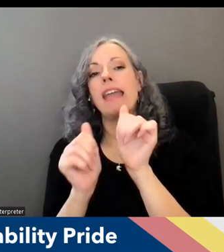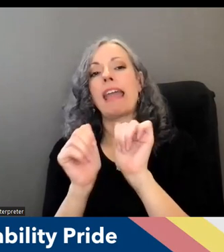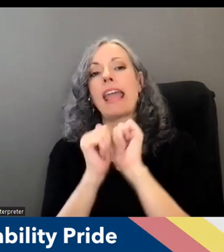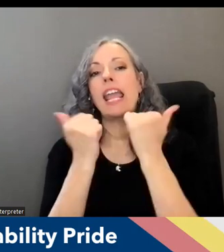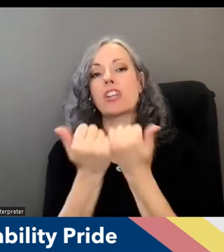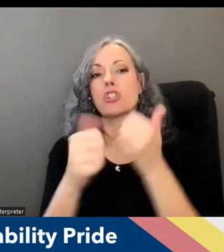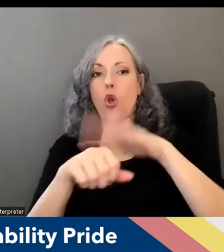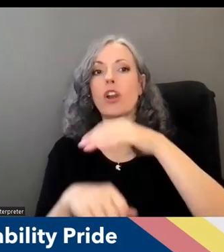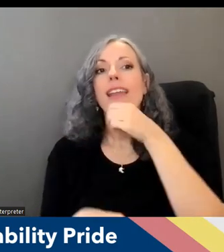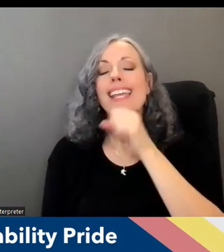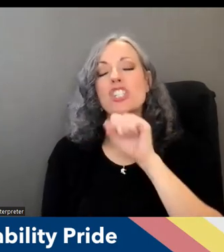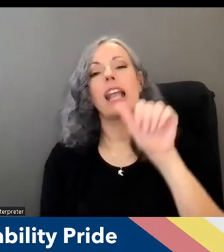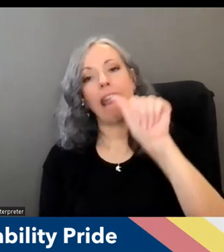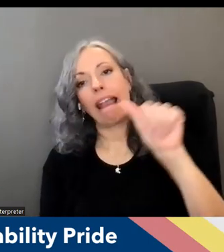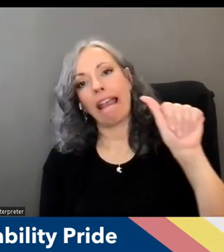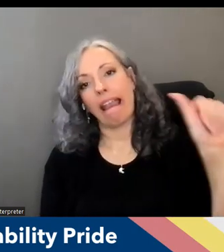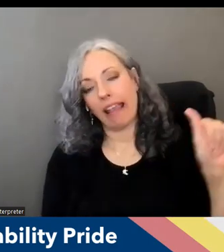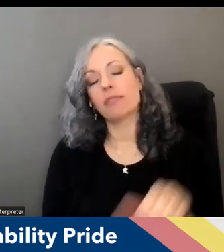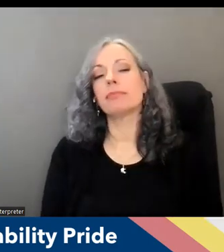our aaa network next slide